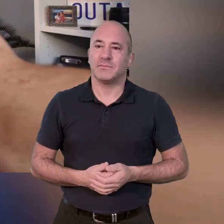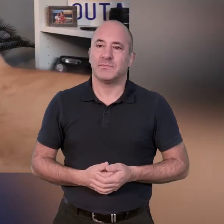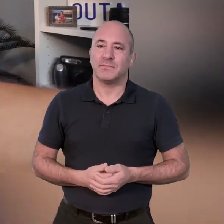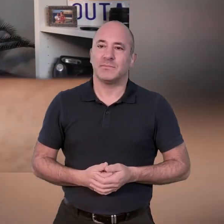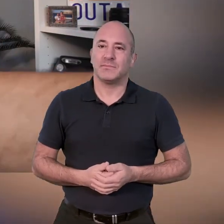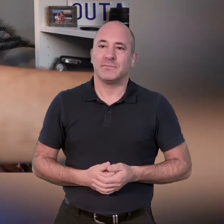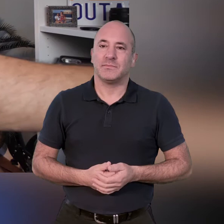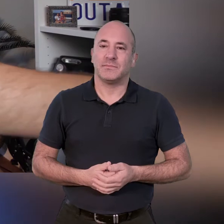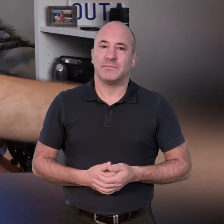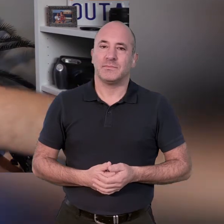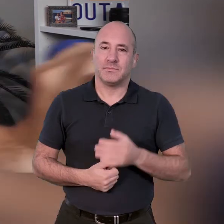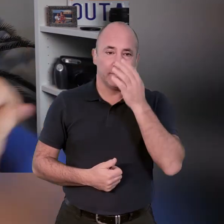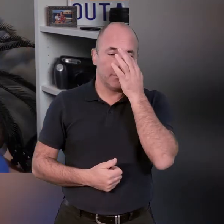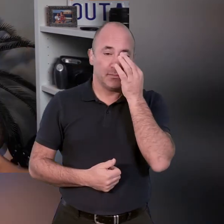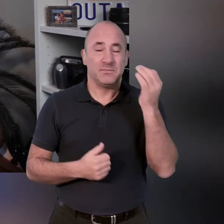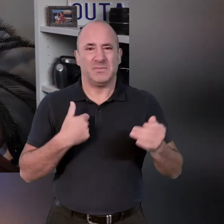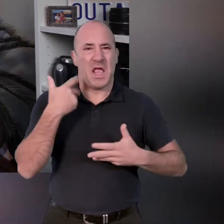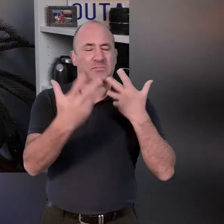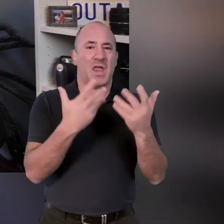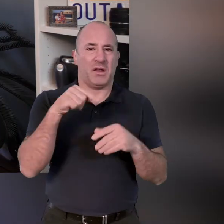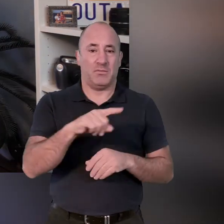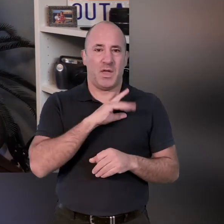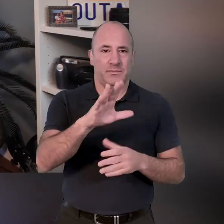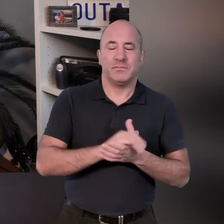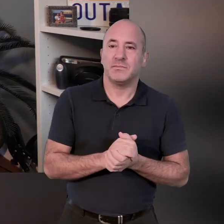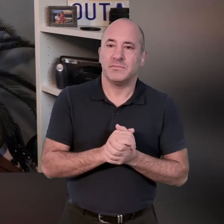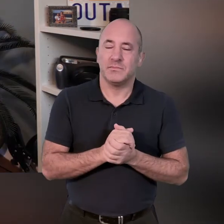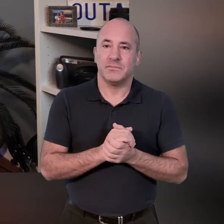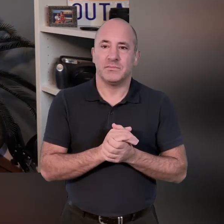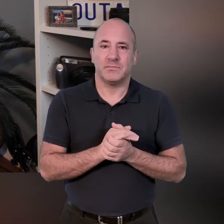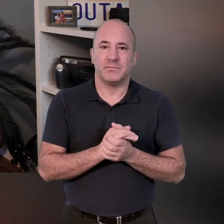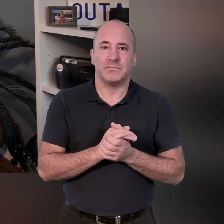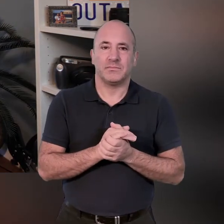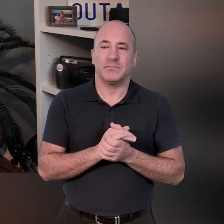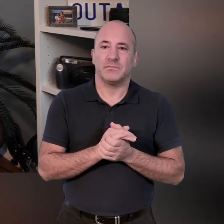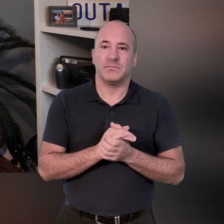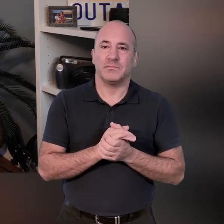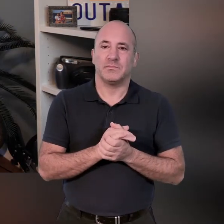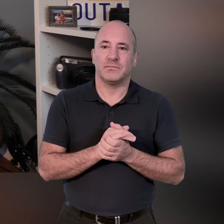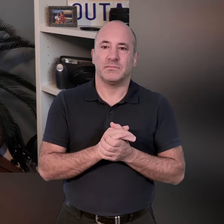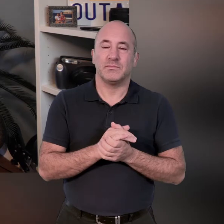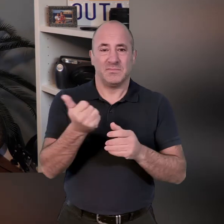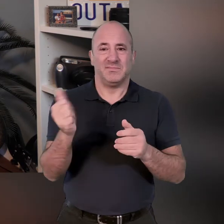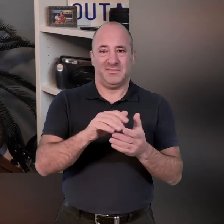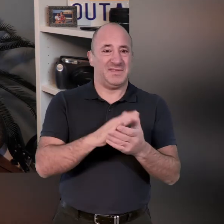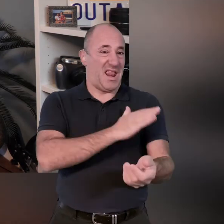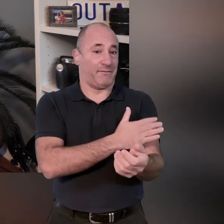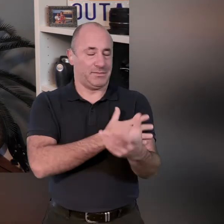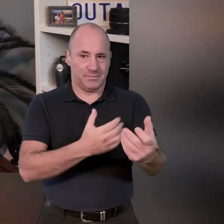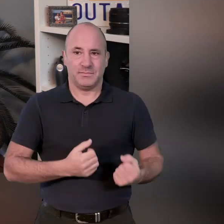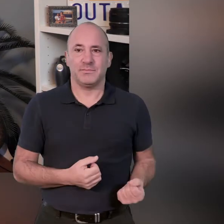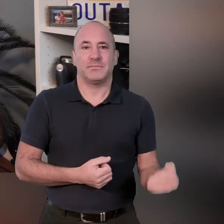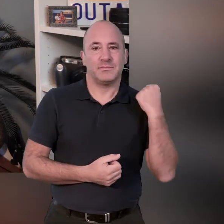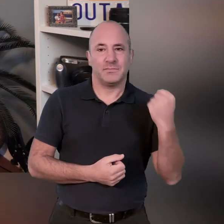curls i'll explain a little bit more about what i was saying there after these just so i'm counting with you that's what